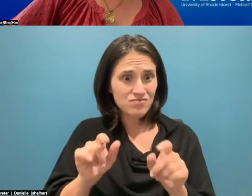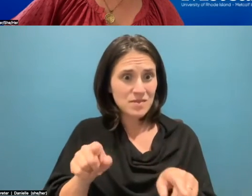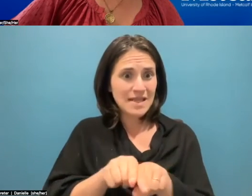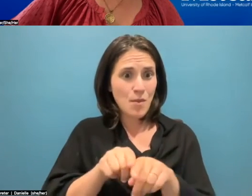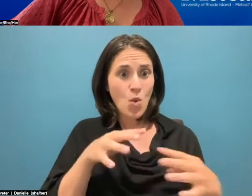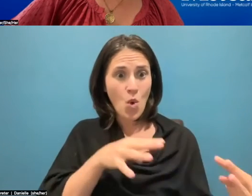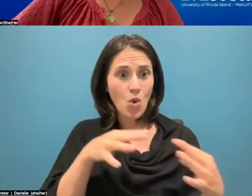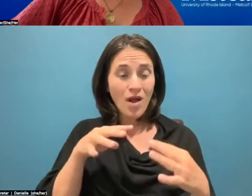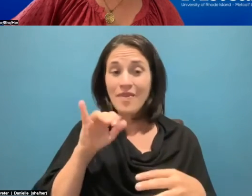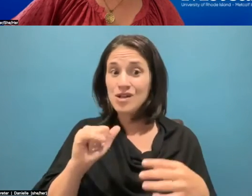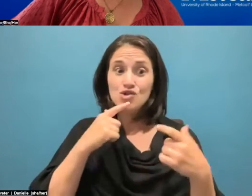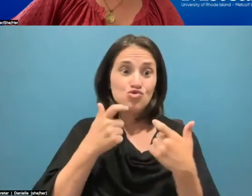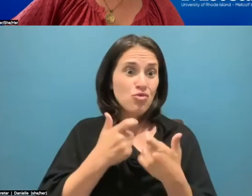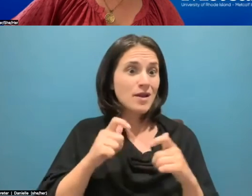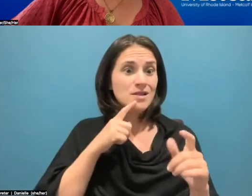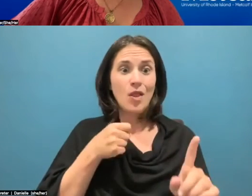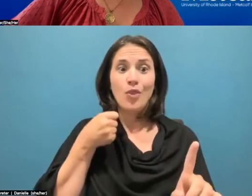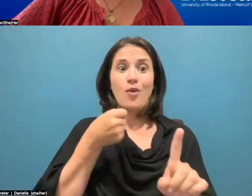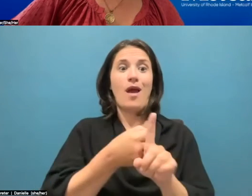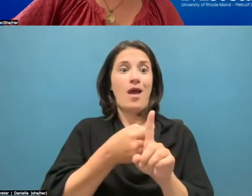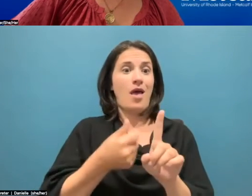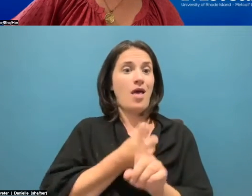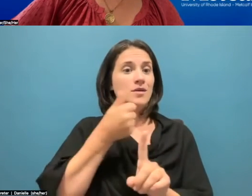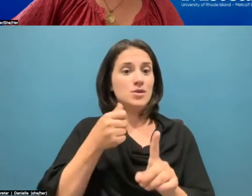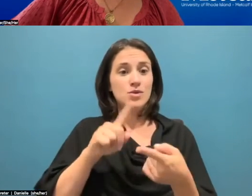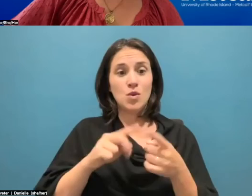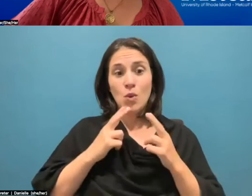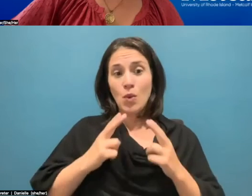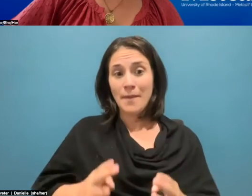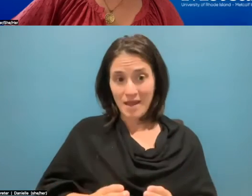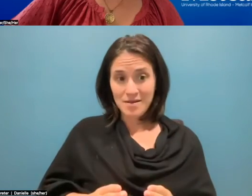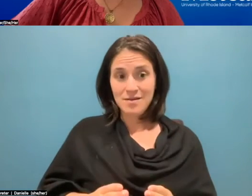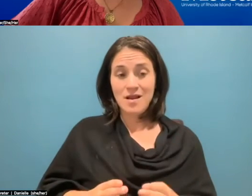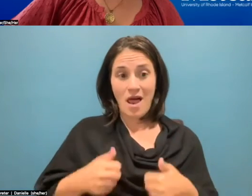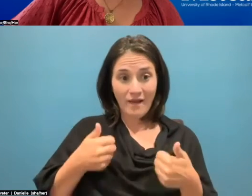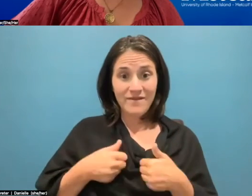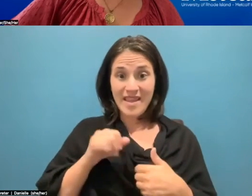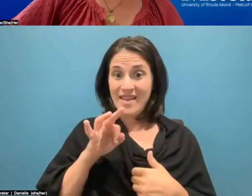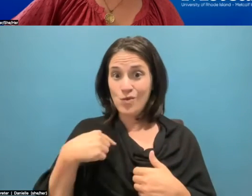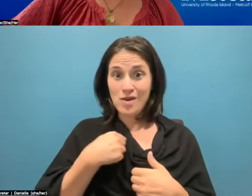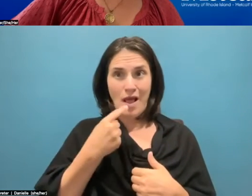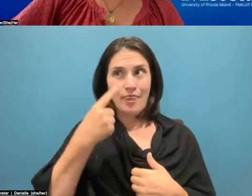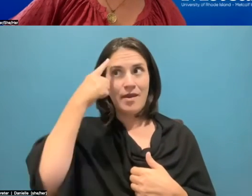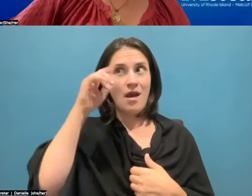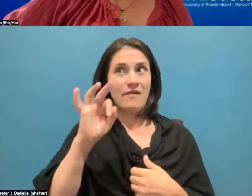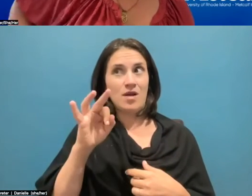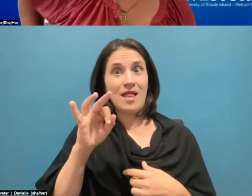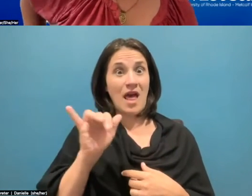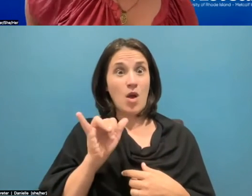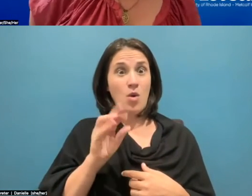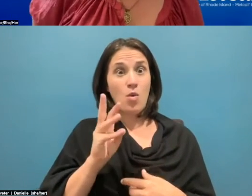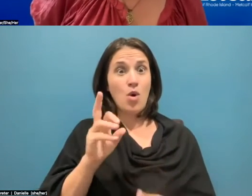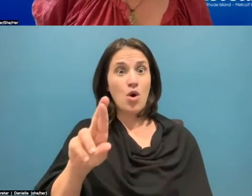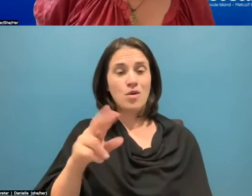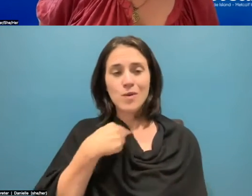threat to human existence. And if we're not treating it like a war, then we're not doing our jobs. We have